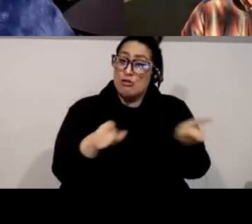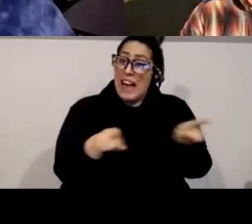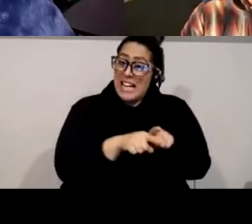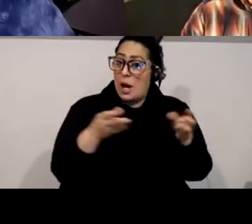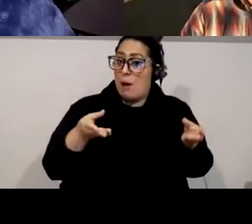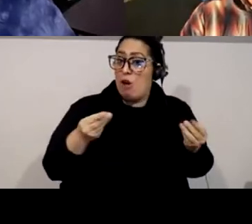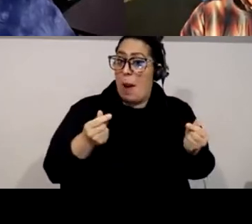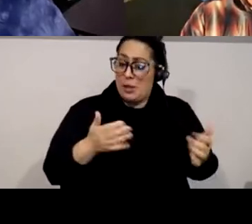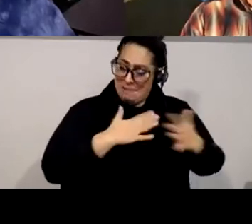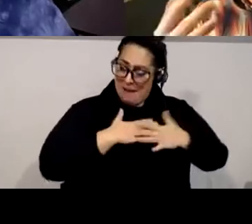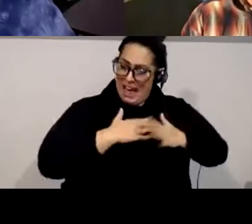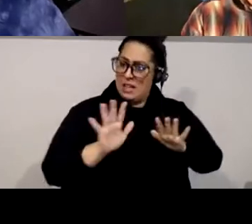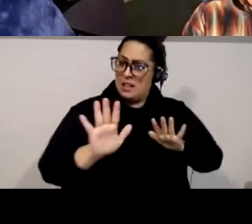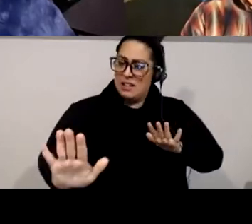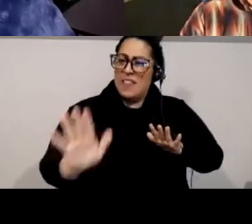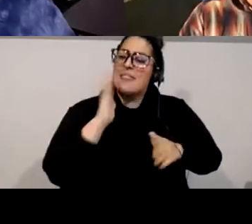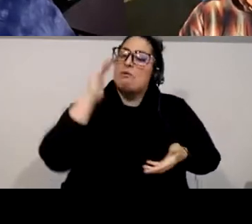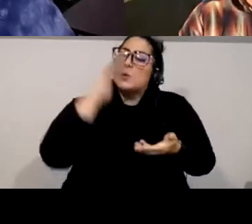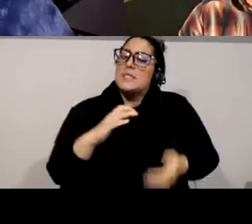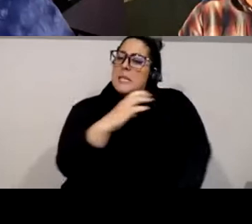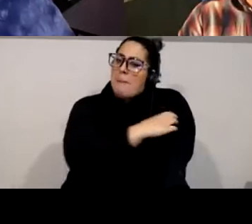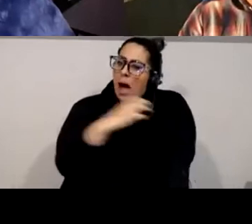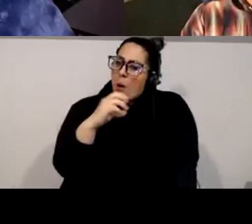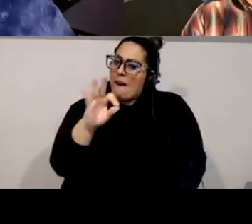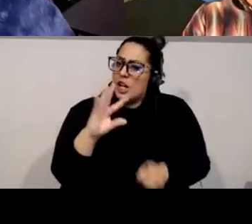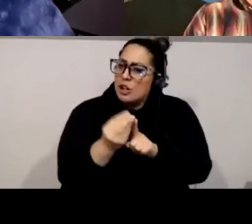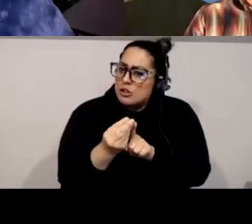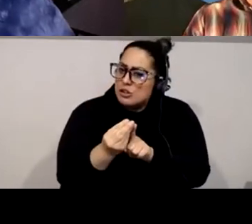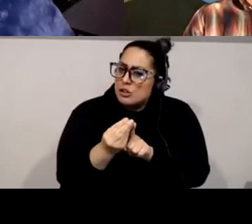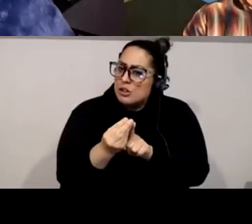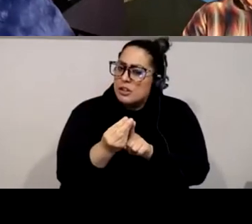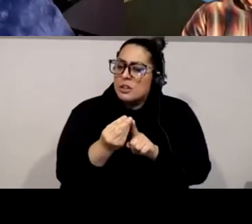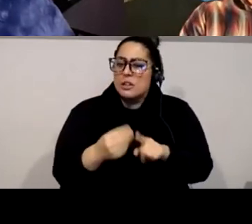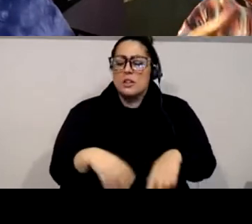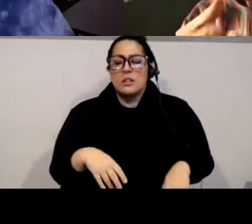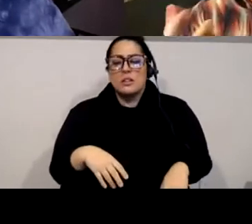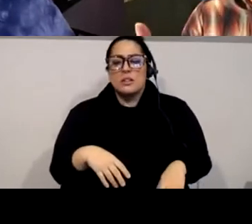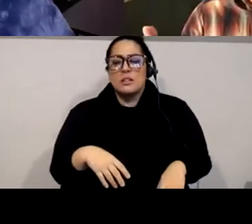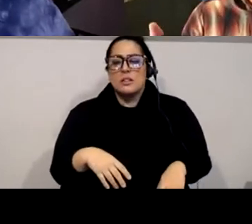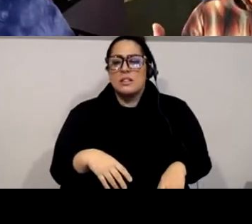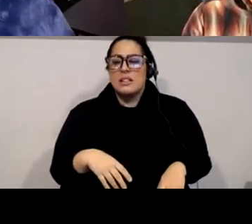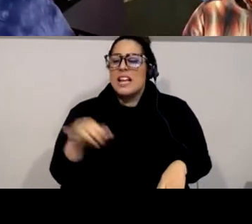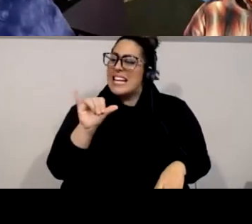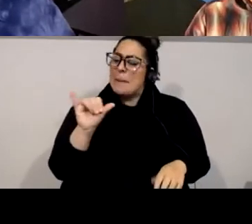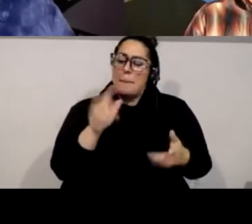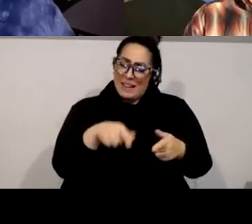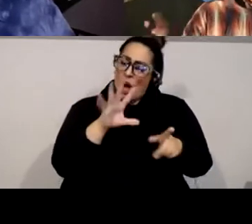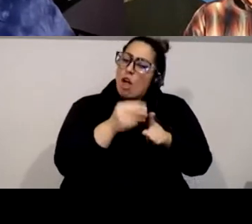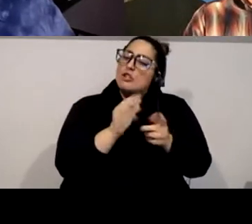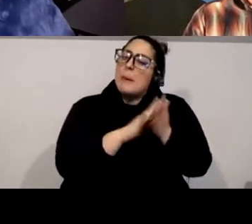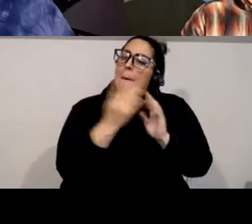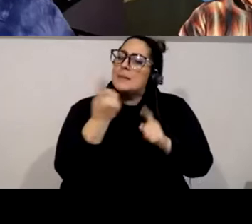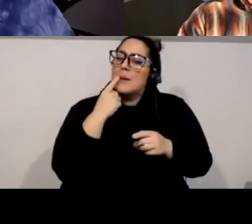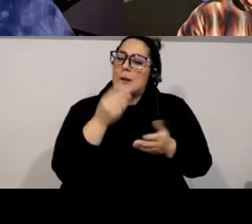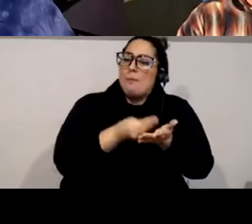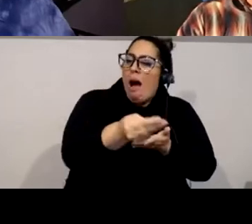the the power of it um to the to just what you can buy and sell and we fall